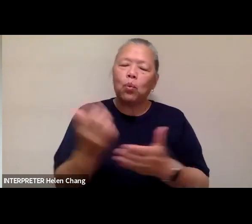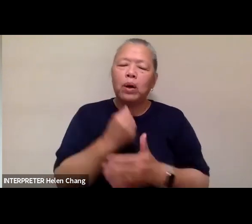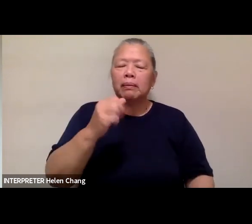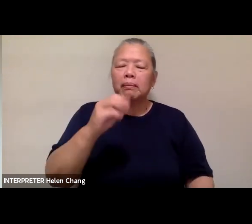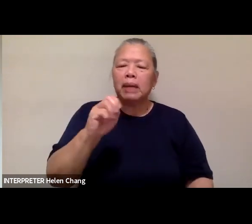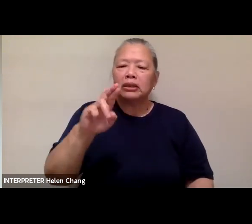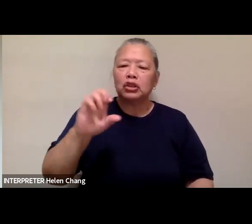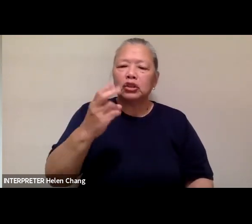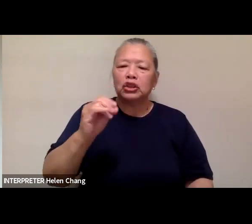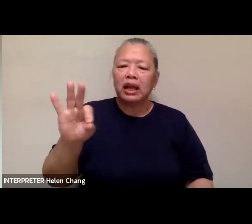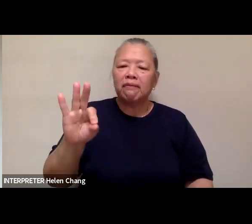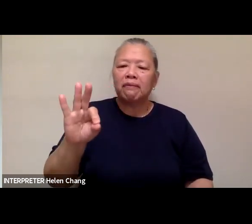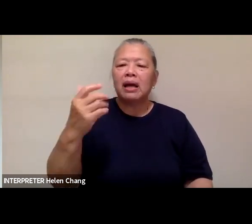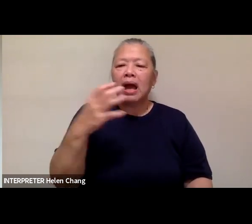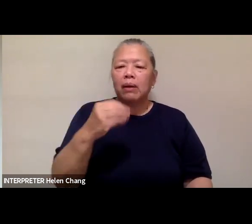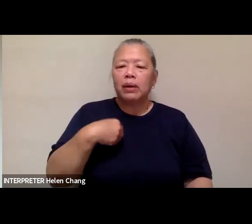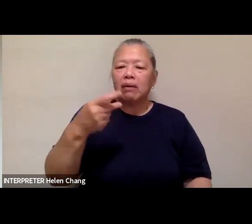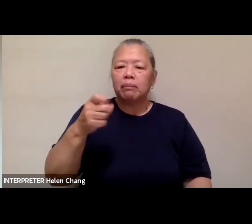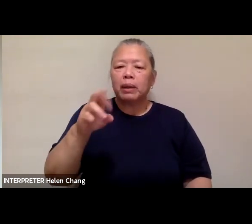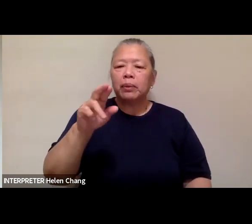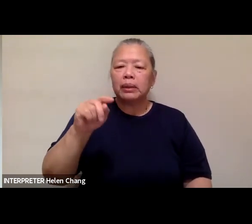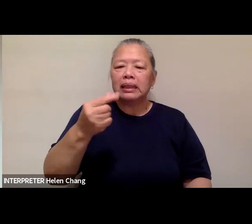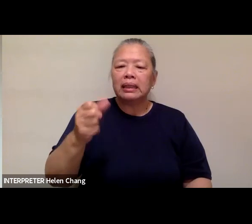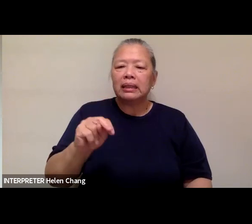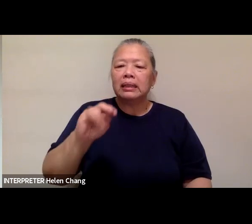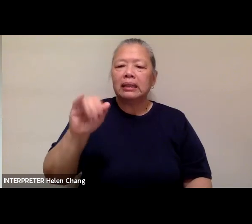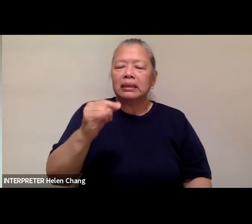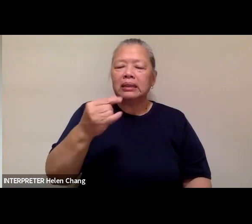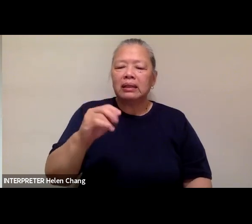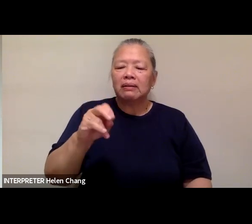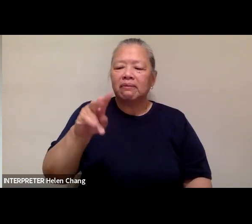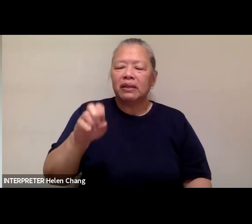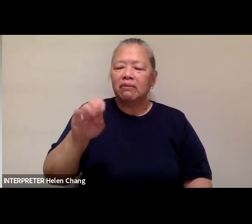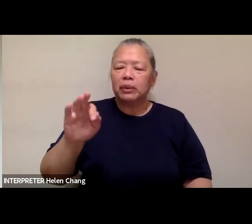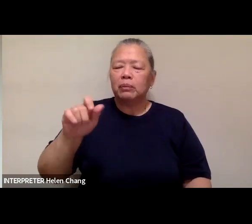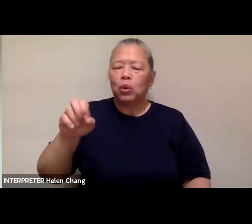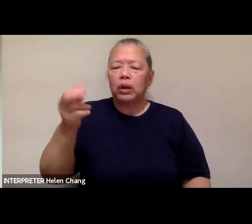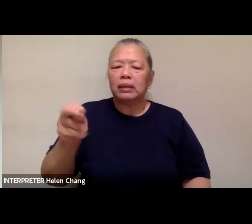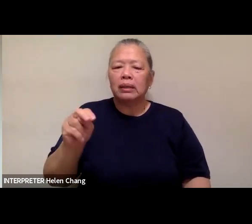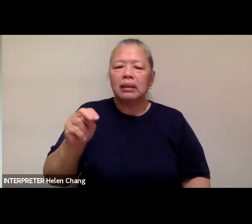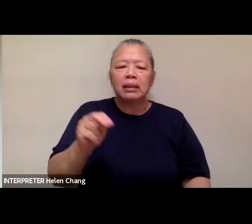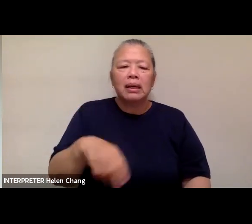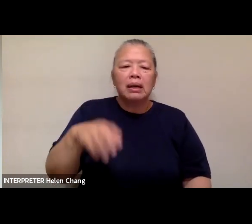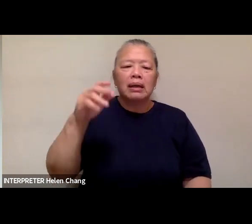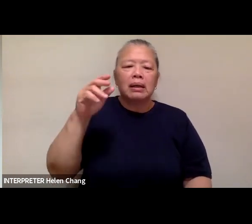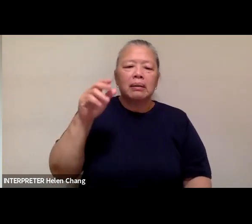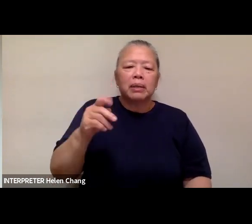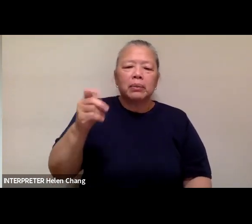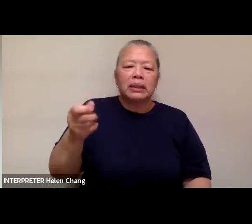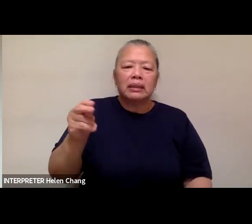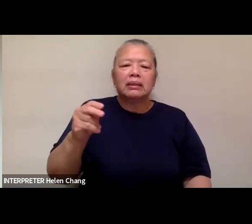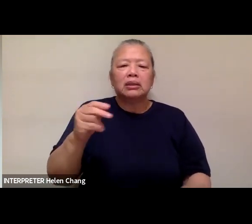Um, and we have Pepper Teagan and Genevieve Villamora. Pepper Teagan, uh, just released a Thai cookbook